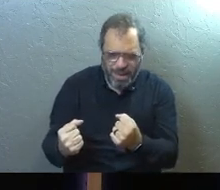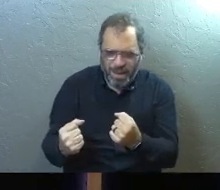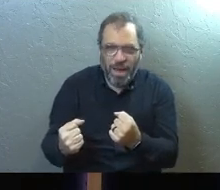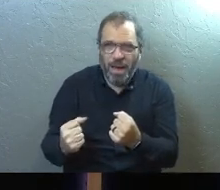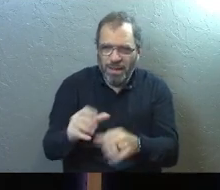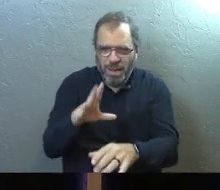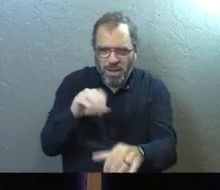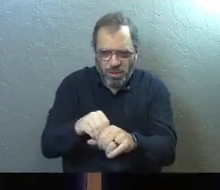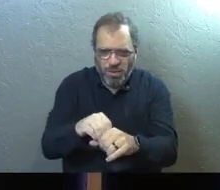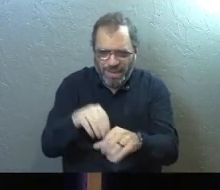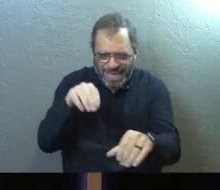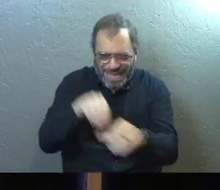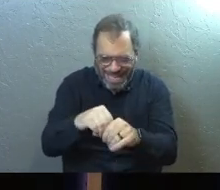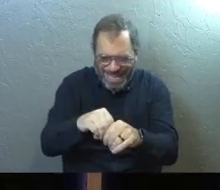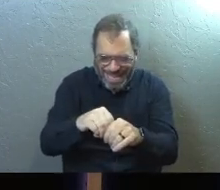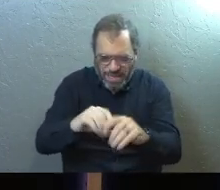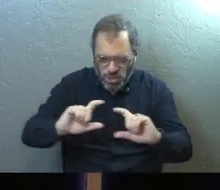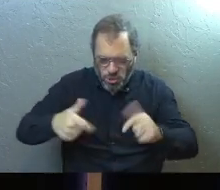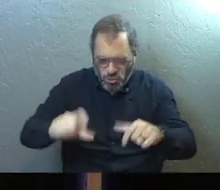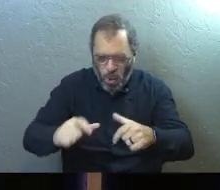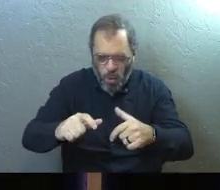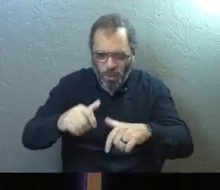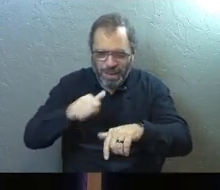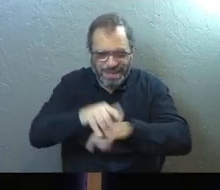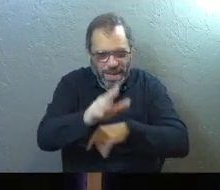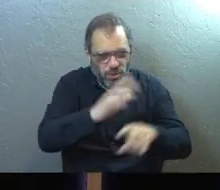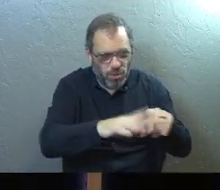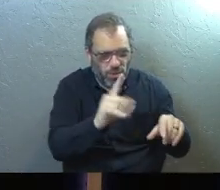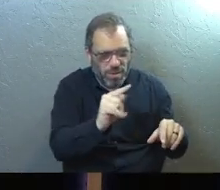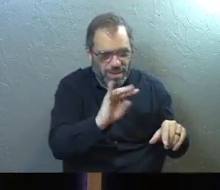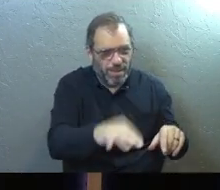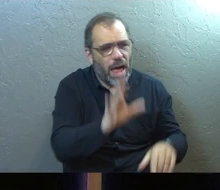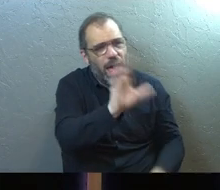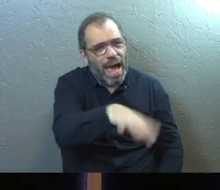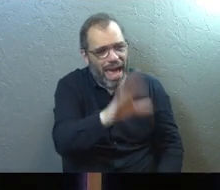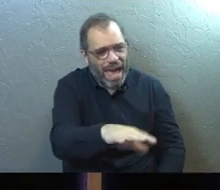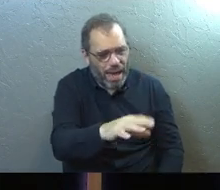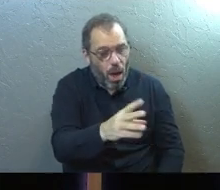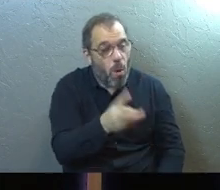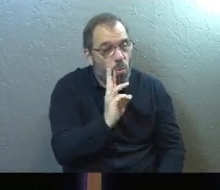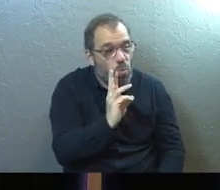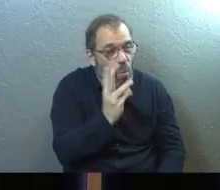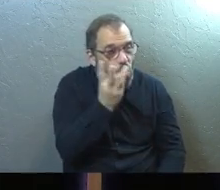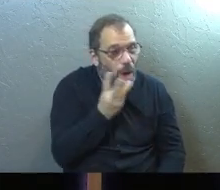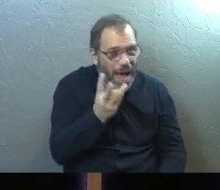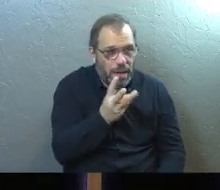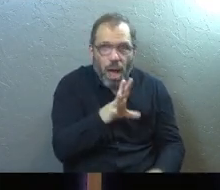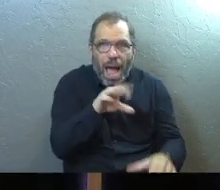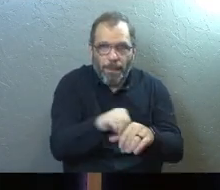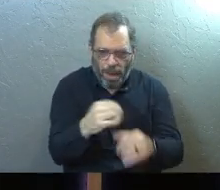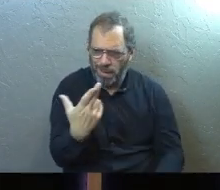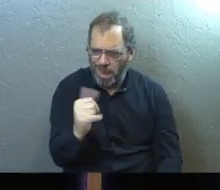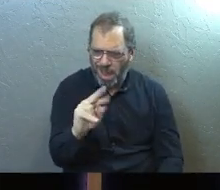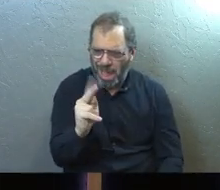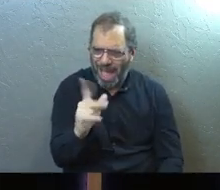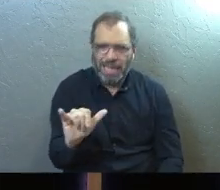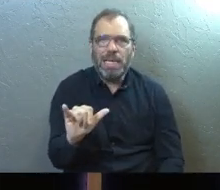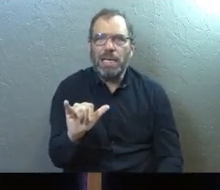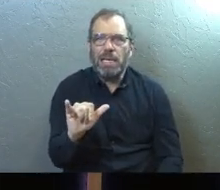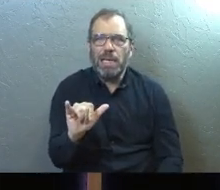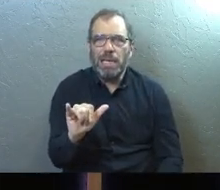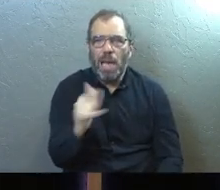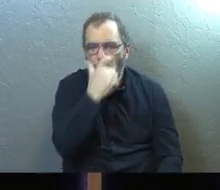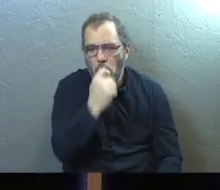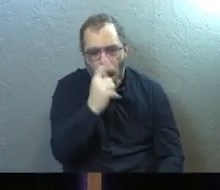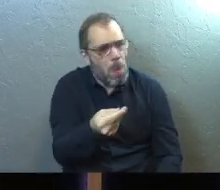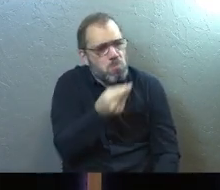didn't he include inside the little scroll that's going to be sent to Timothy, telling him to drink the wine, why didn't he just include a little handkerchief in